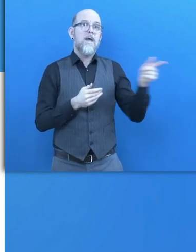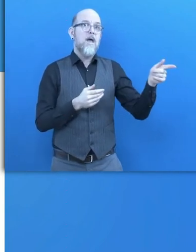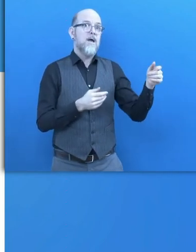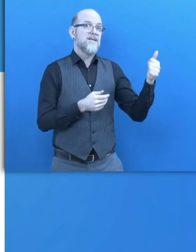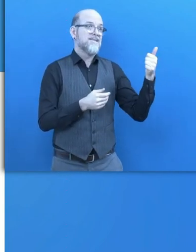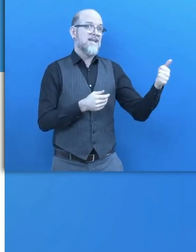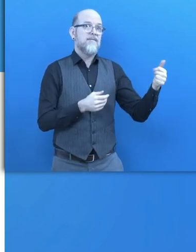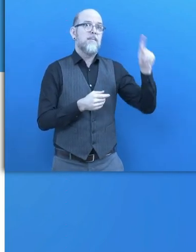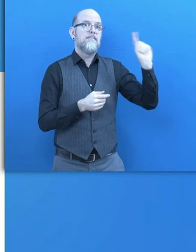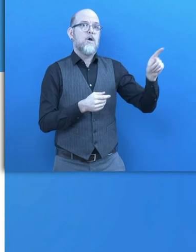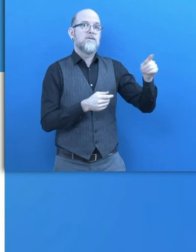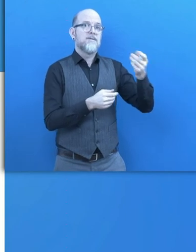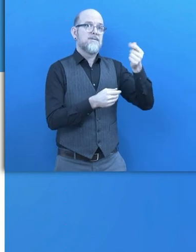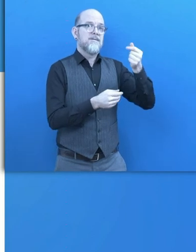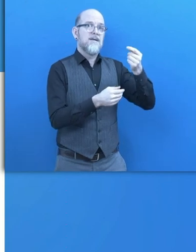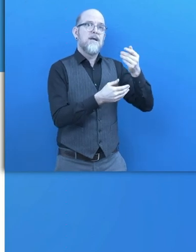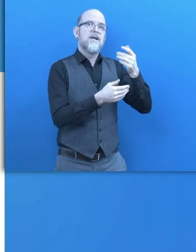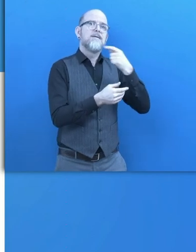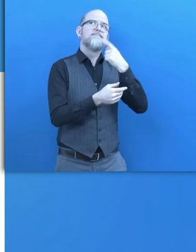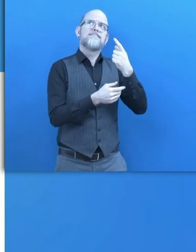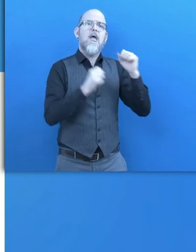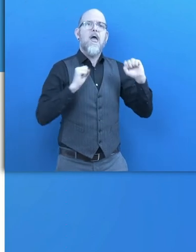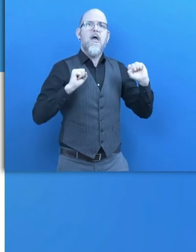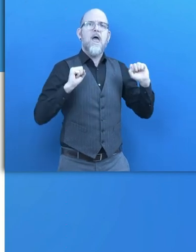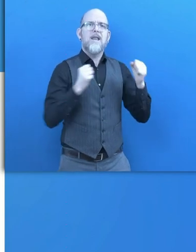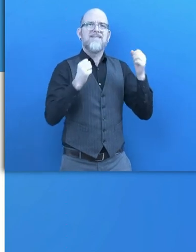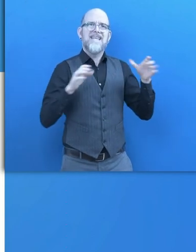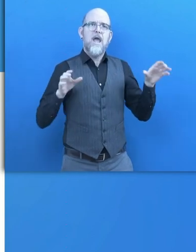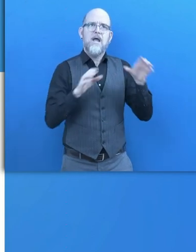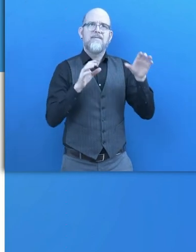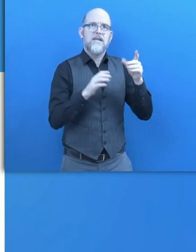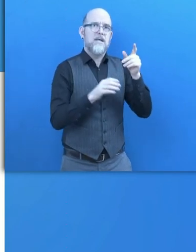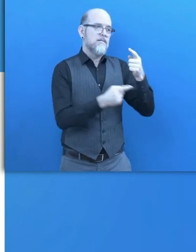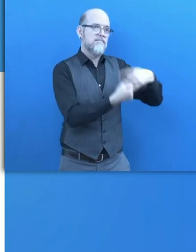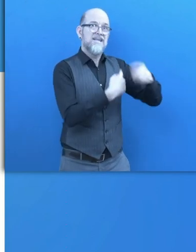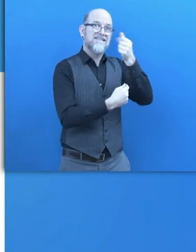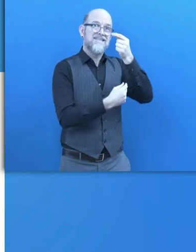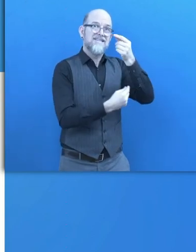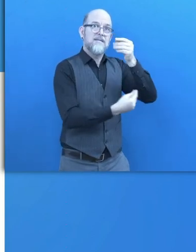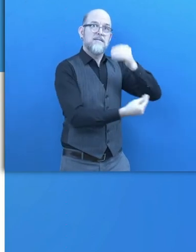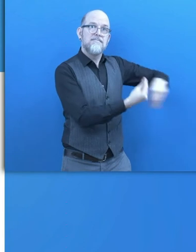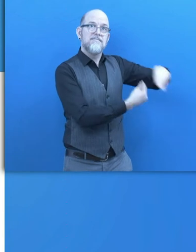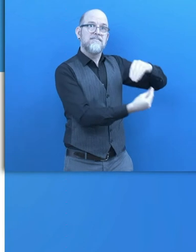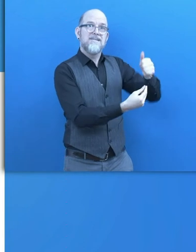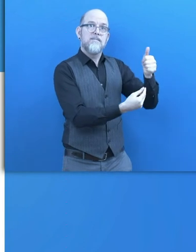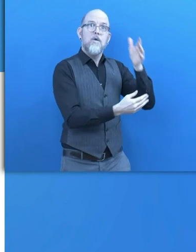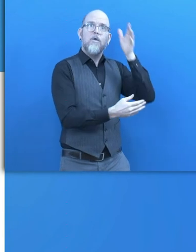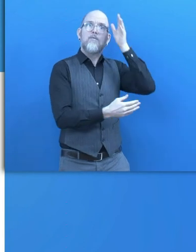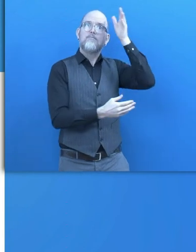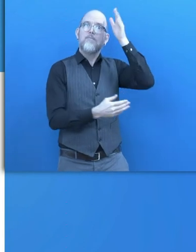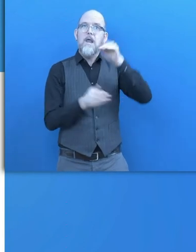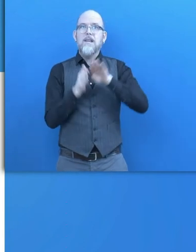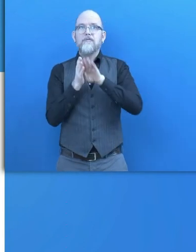activities. And we are also asking a financial contribution to the further development of the global